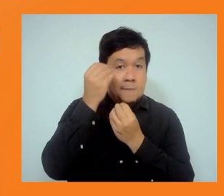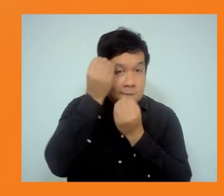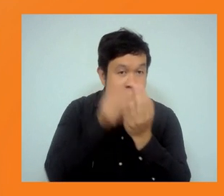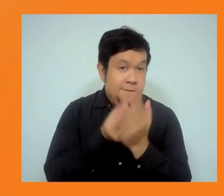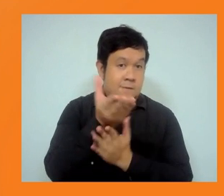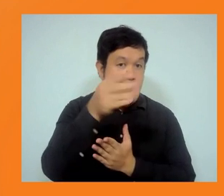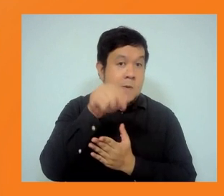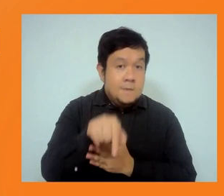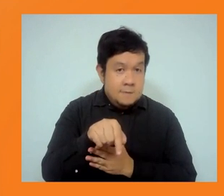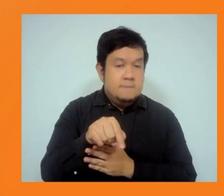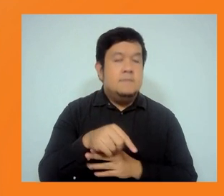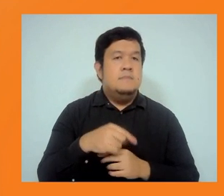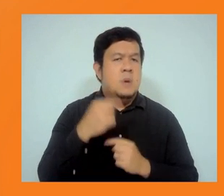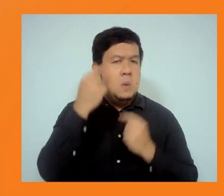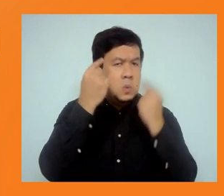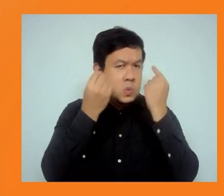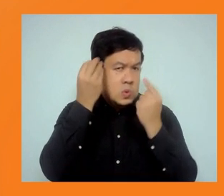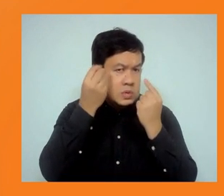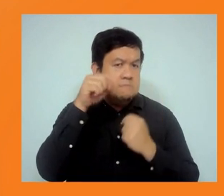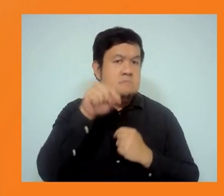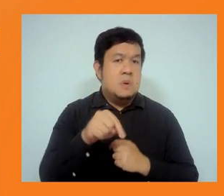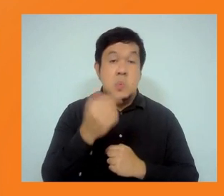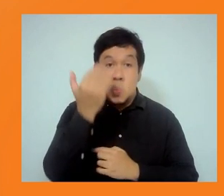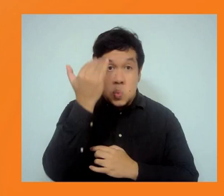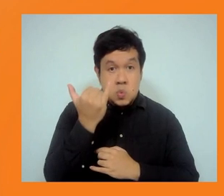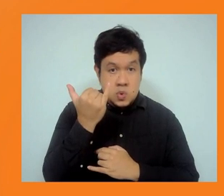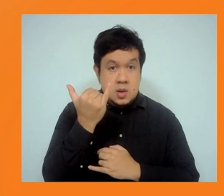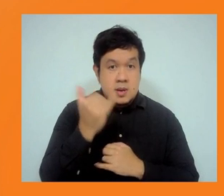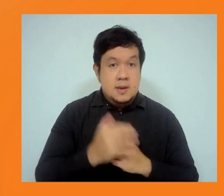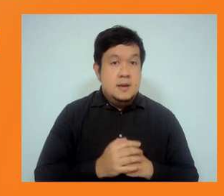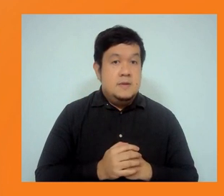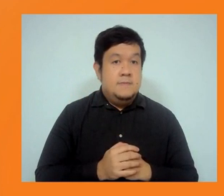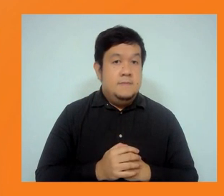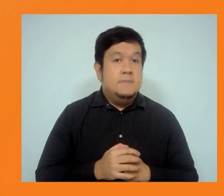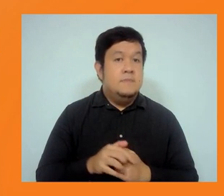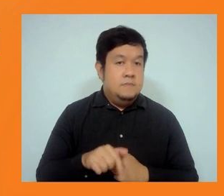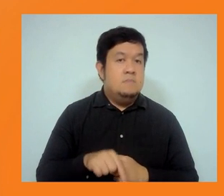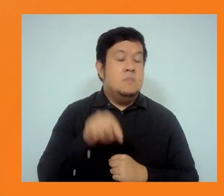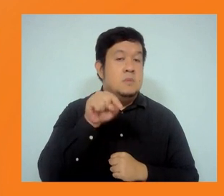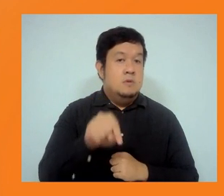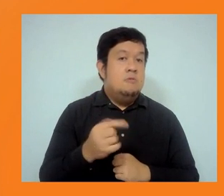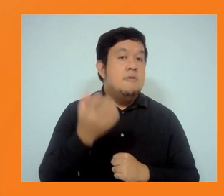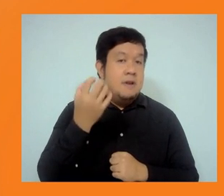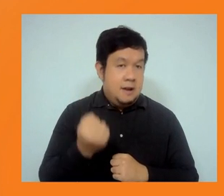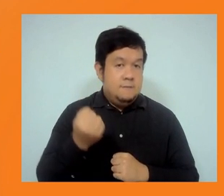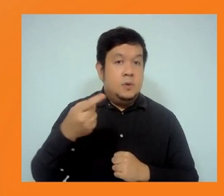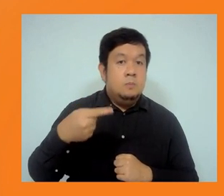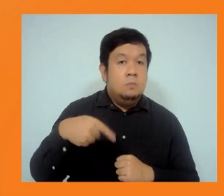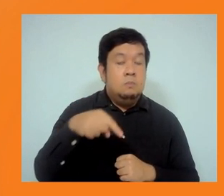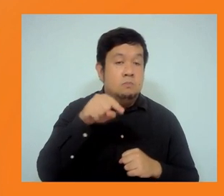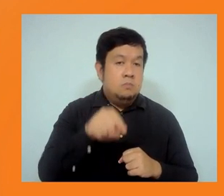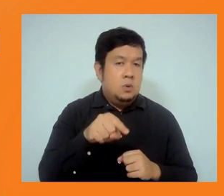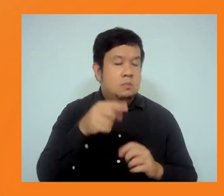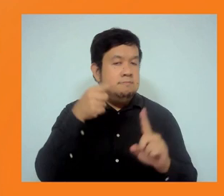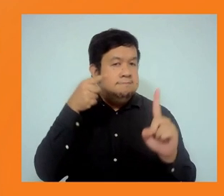And the first point really is to emphasise that our overall objective is to strengthen the safeguard policy and its